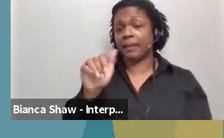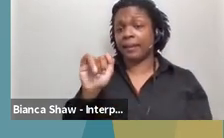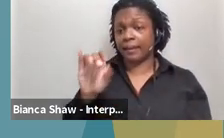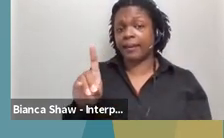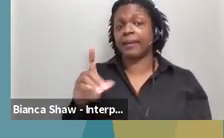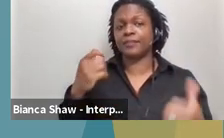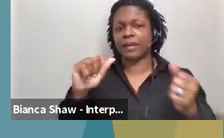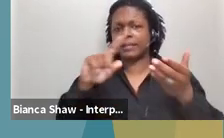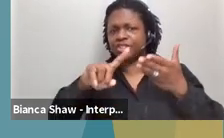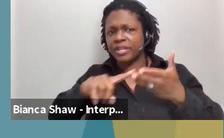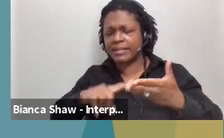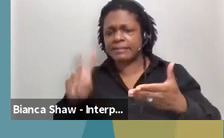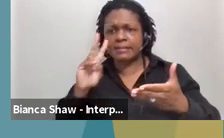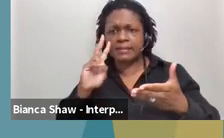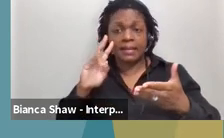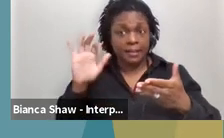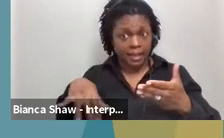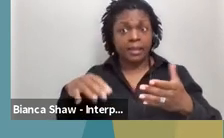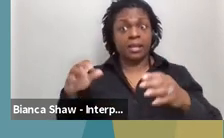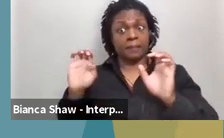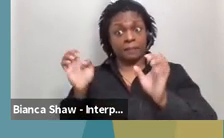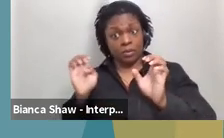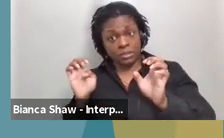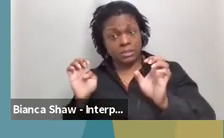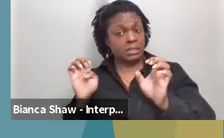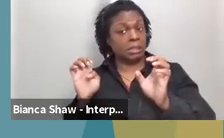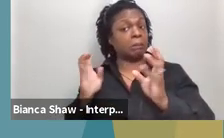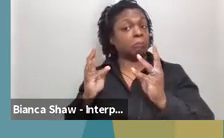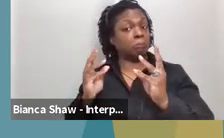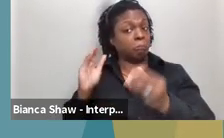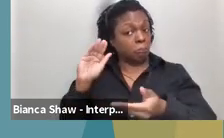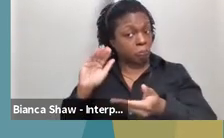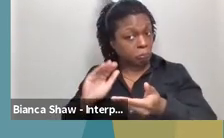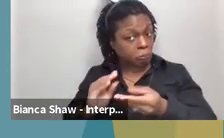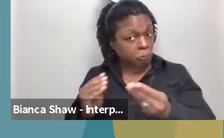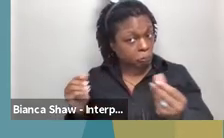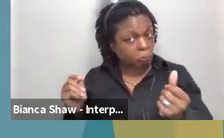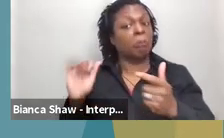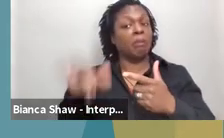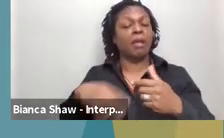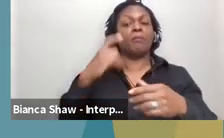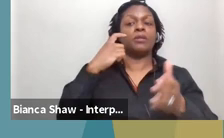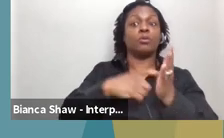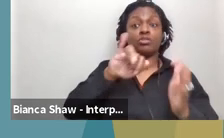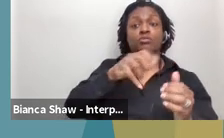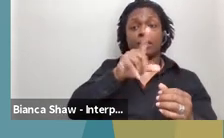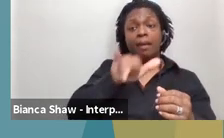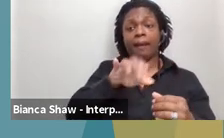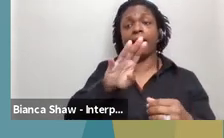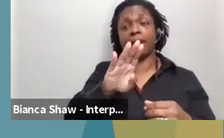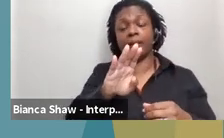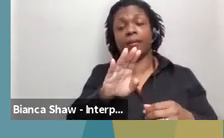what happens after the public health emergency. We do know that in July, uh, the Biden administration